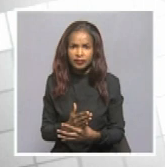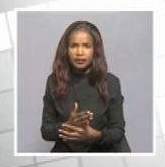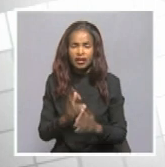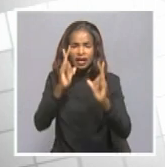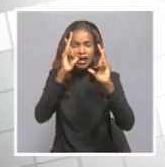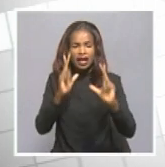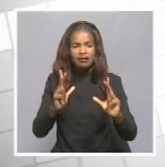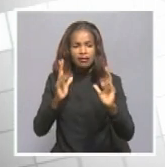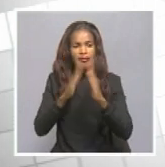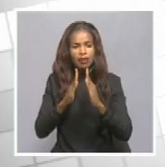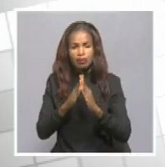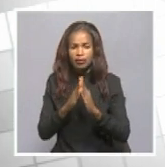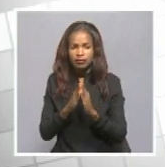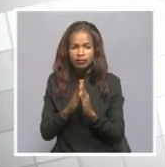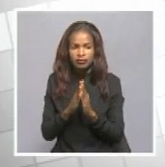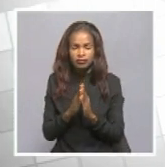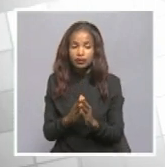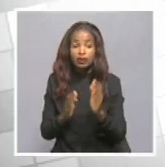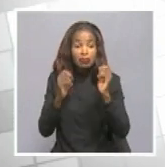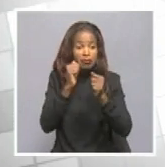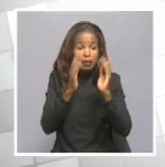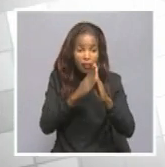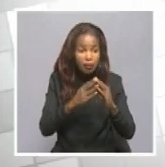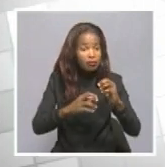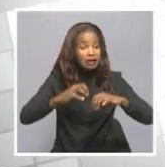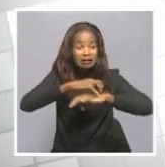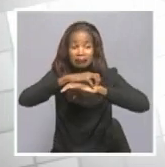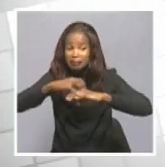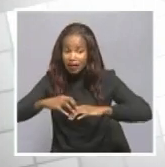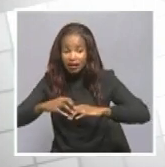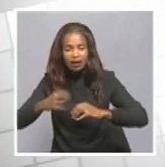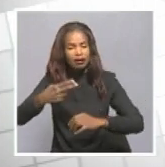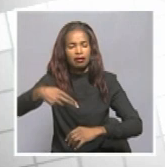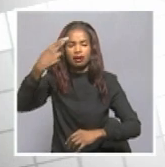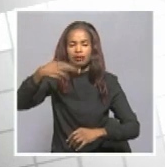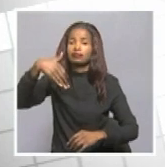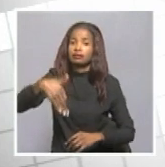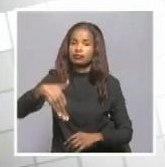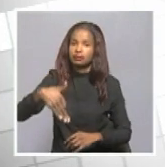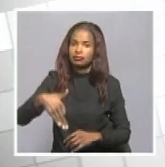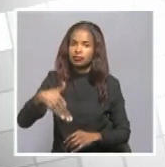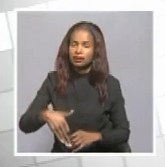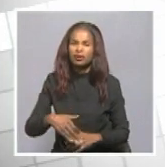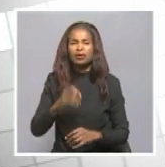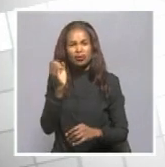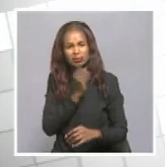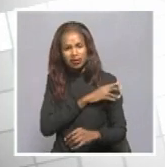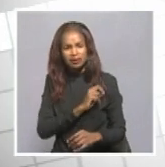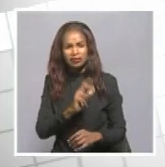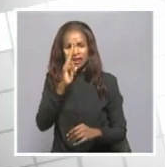time. So there will be social issues coming up. You know that in Namibia, we have a high issue of gender-based violence.